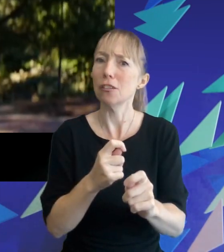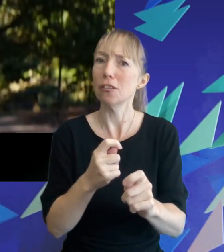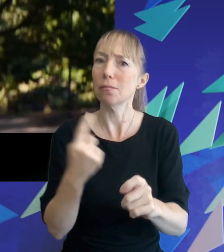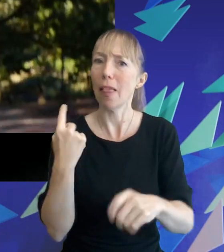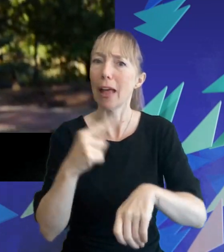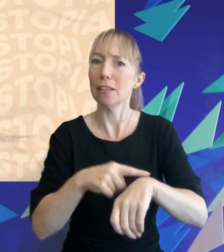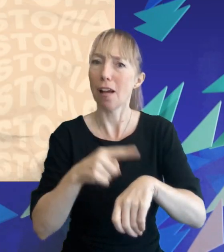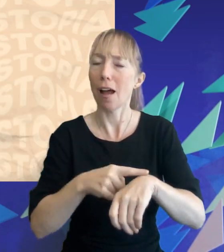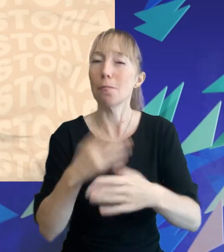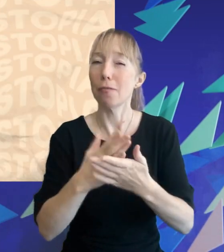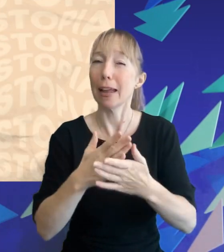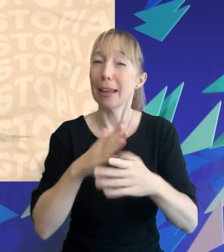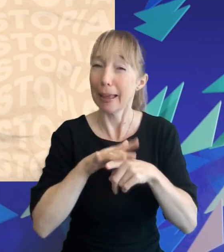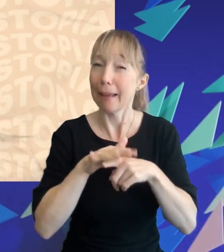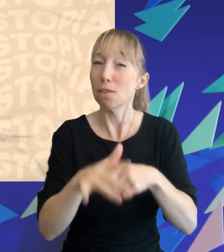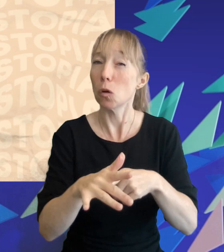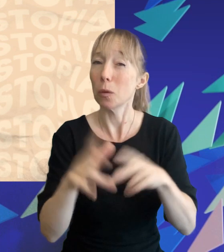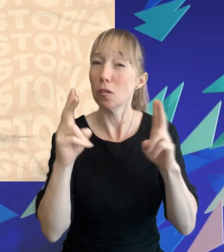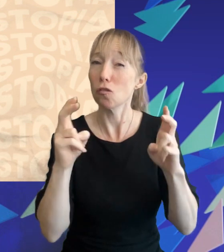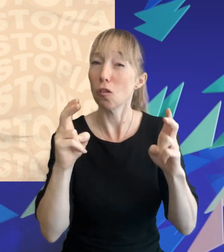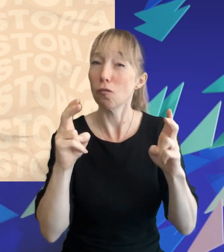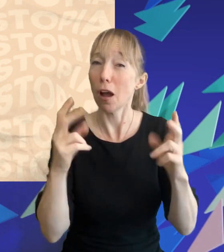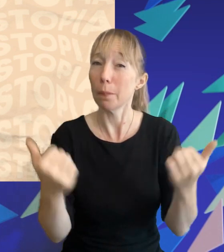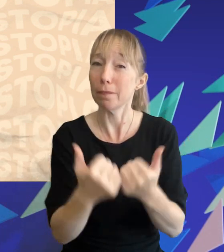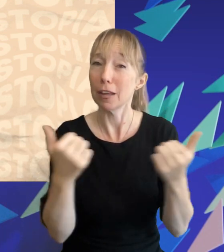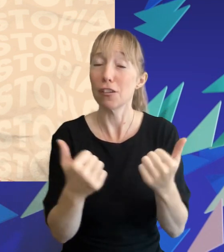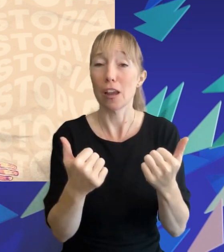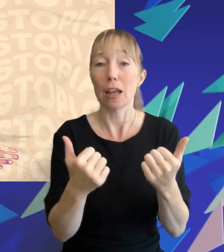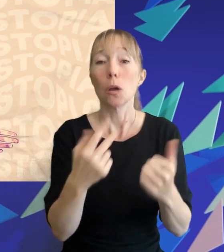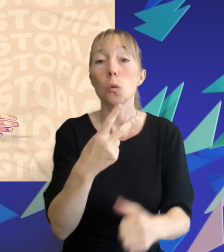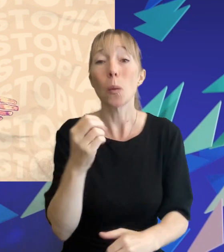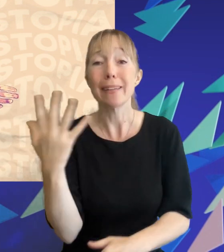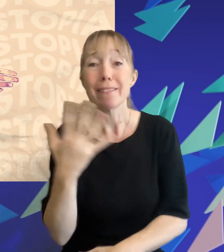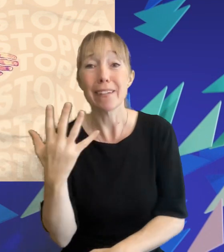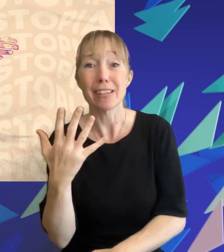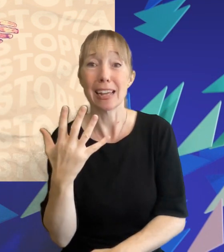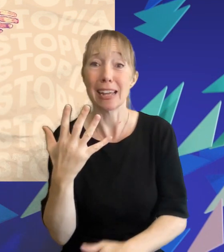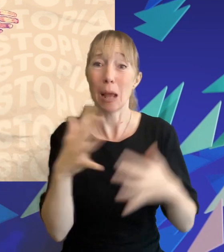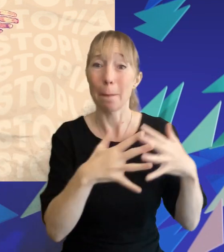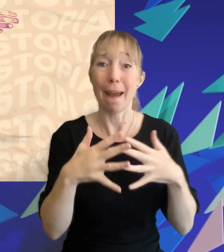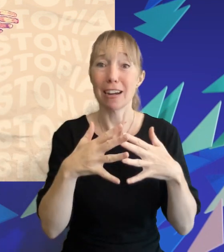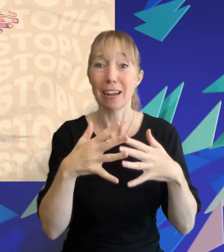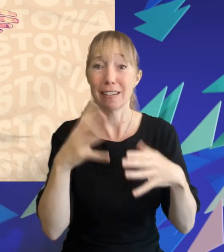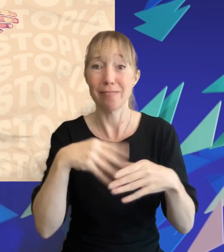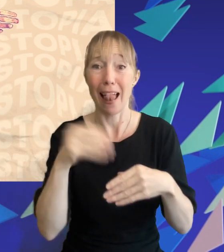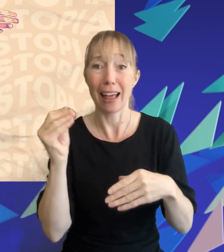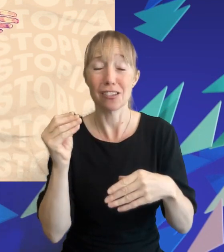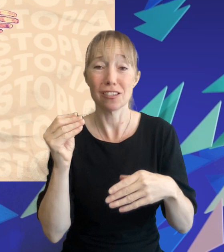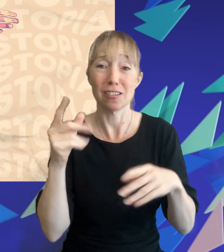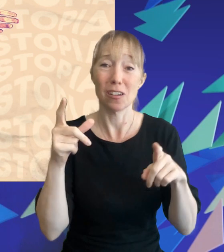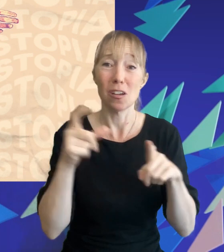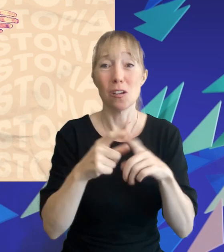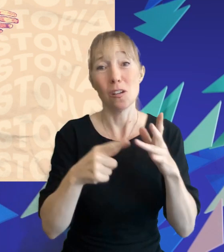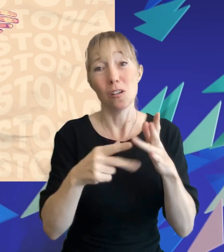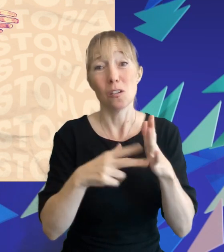demise 2016 saw the quite shocking american presidential election with donald trump winning and serving for the next term